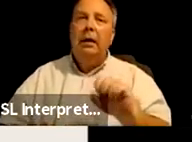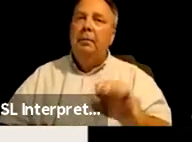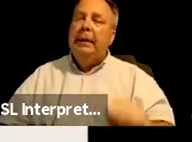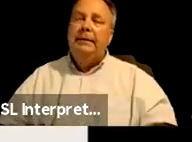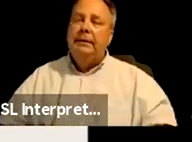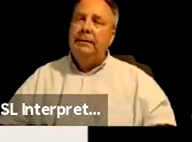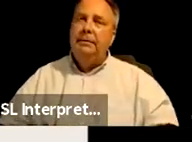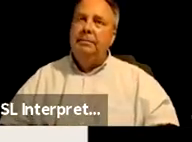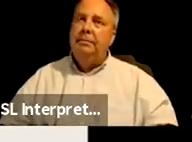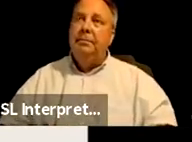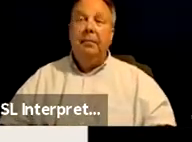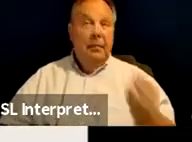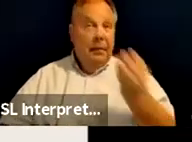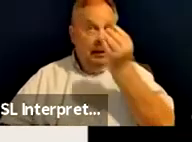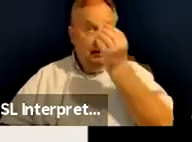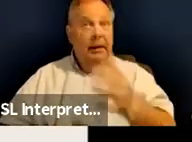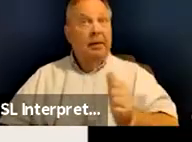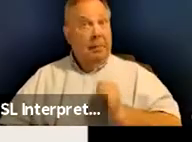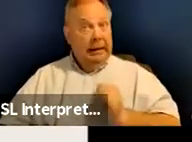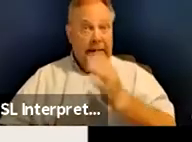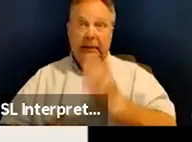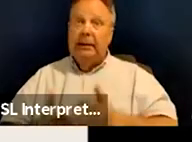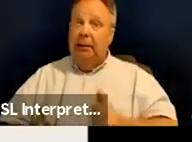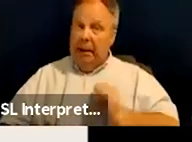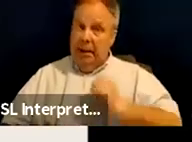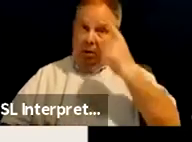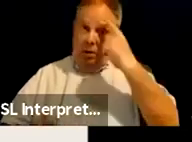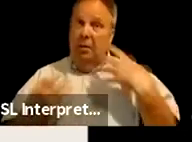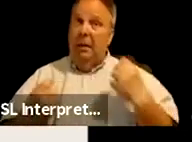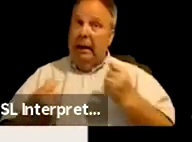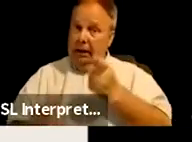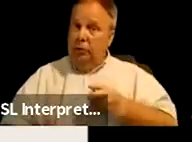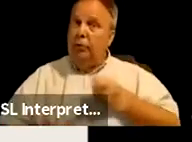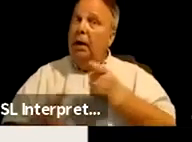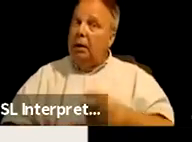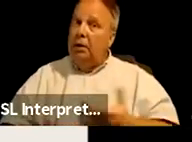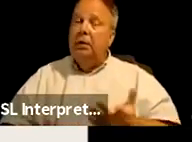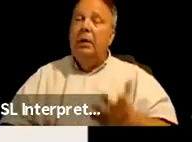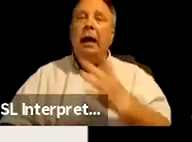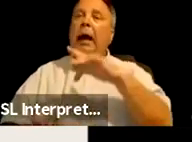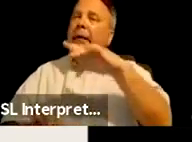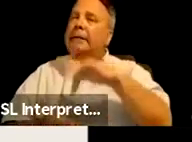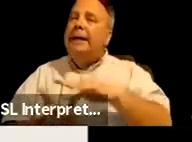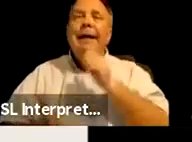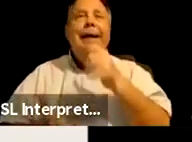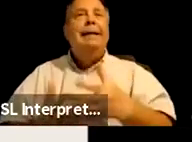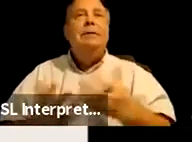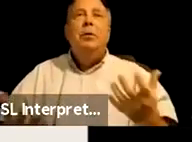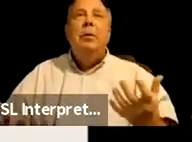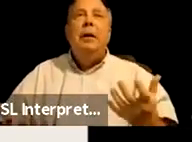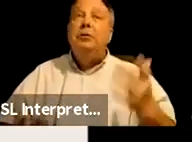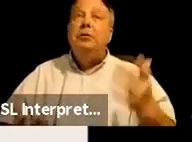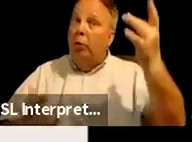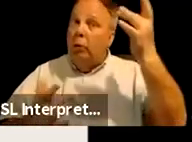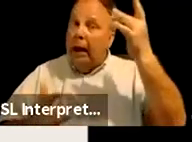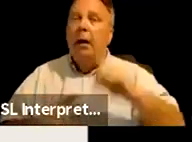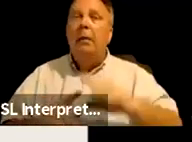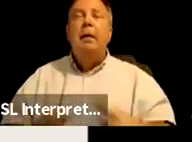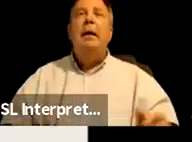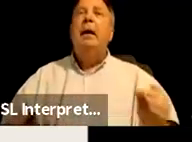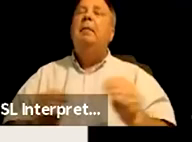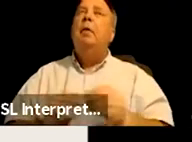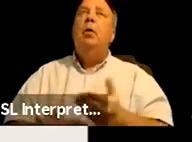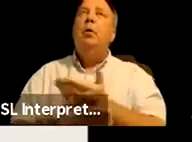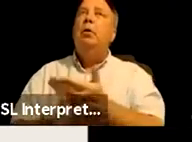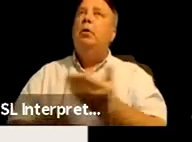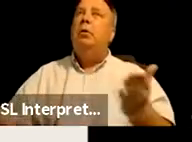I'll say for myself, some of my own mental health struggles have centered not so much around an illness, but more around